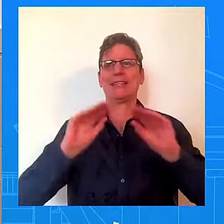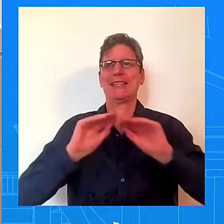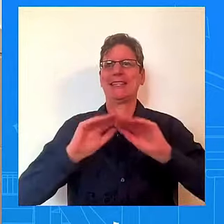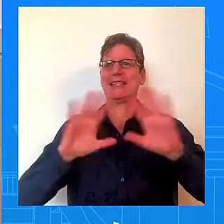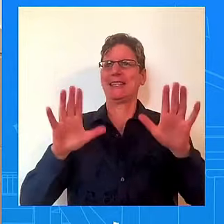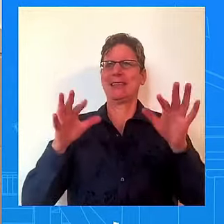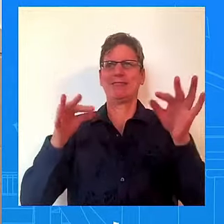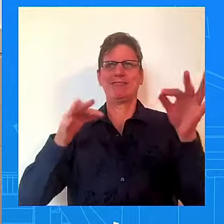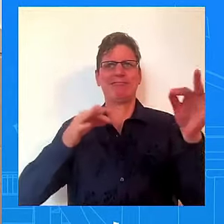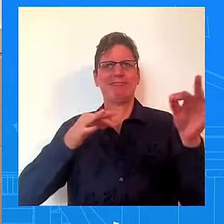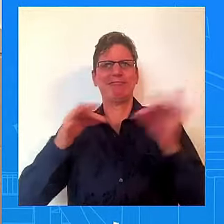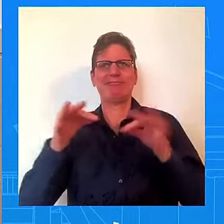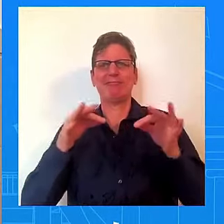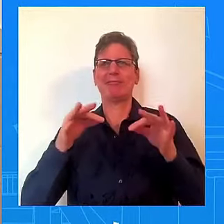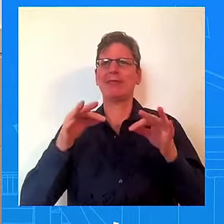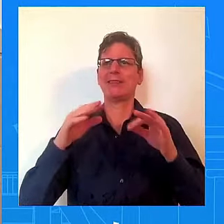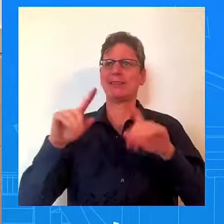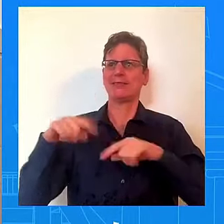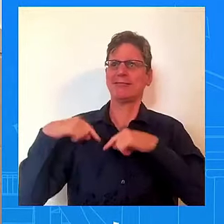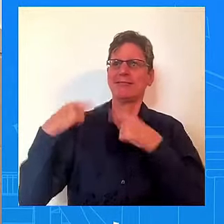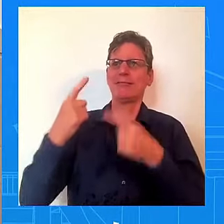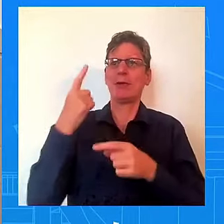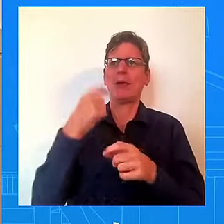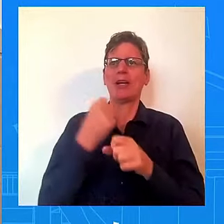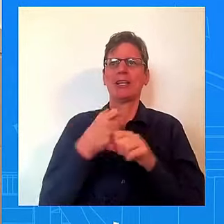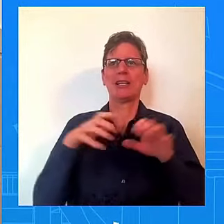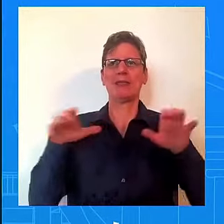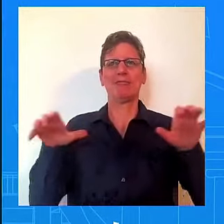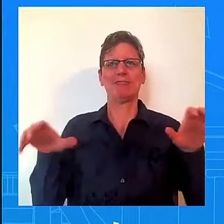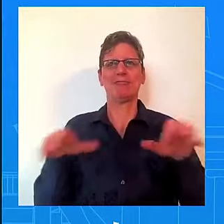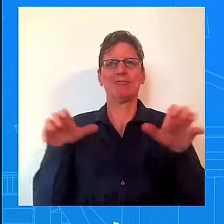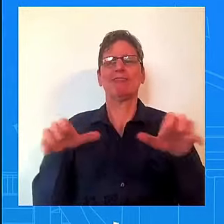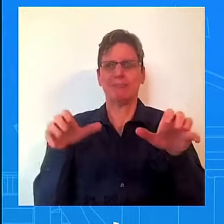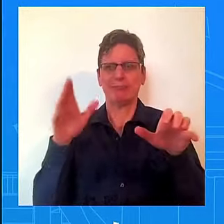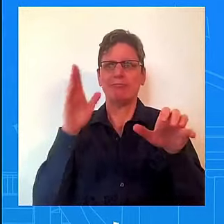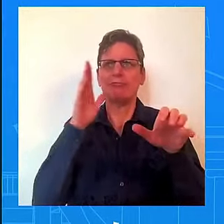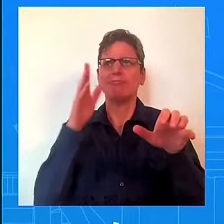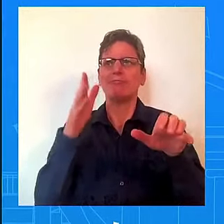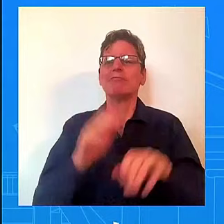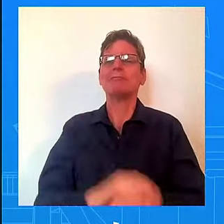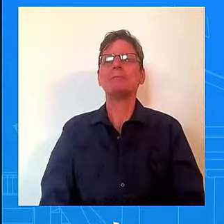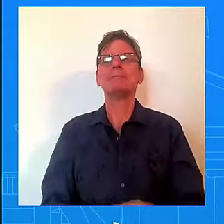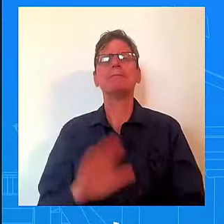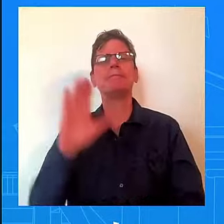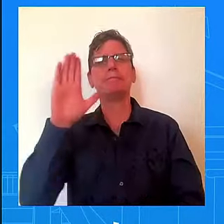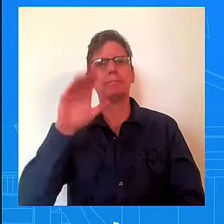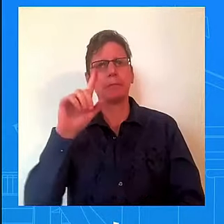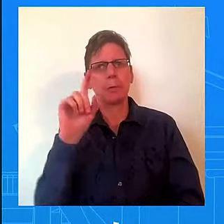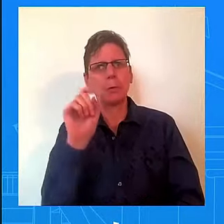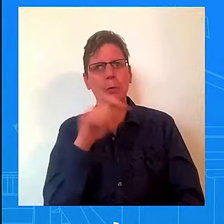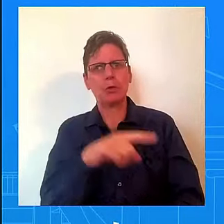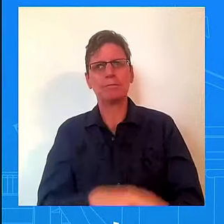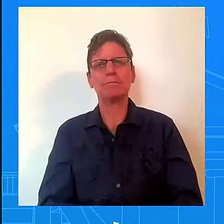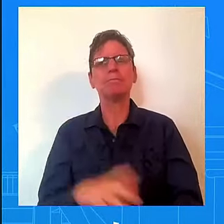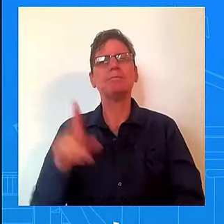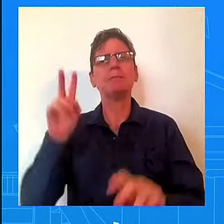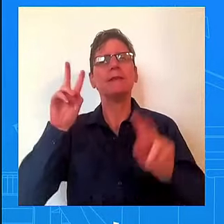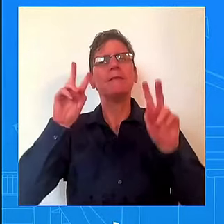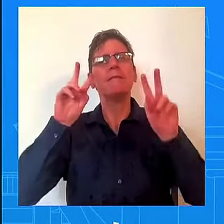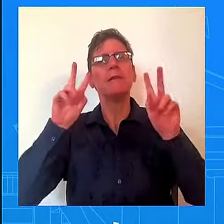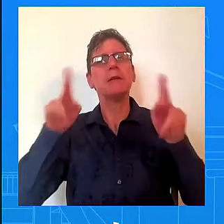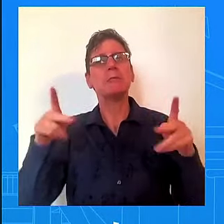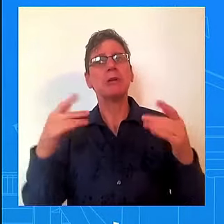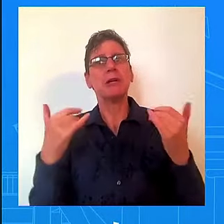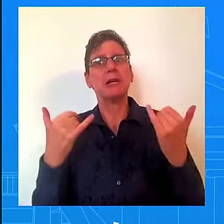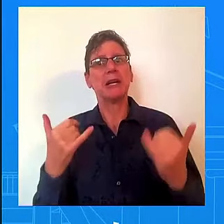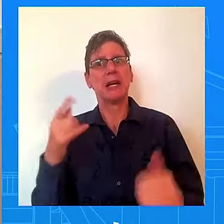have what sounds like a southern accent? I have no idea what you're talking about. Well... I mean, this is... She was